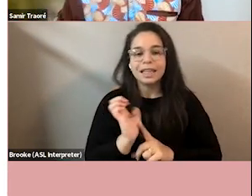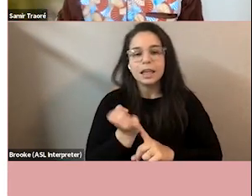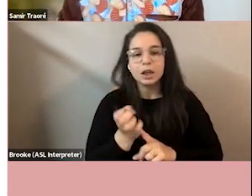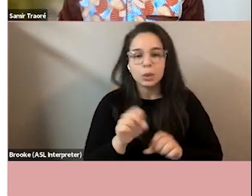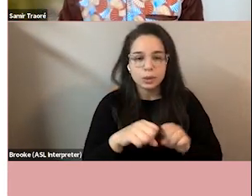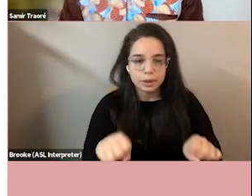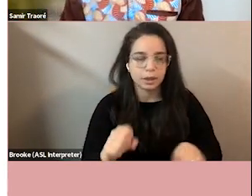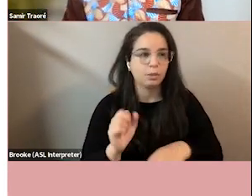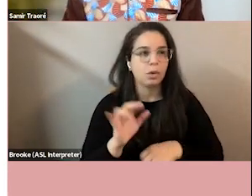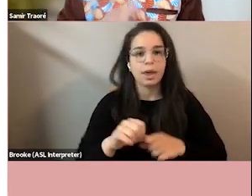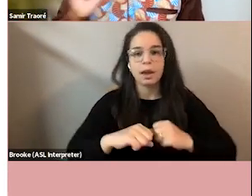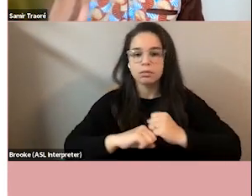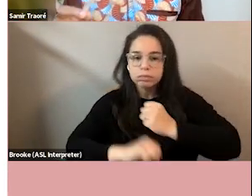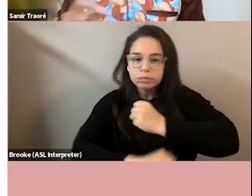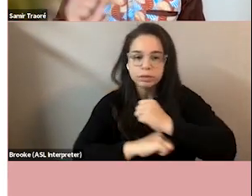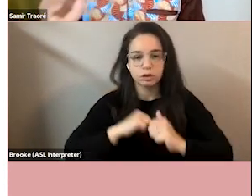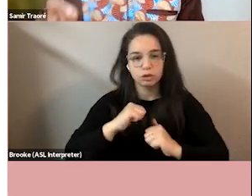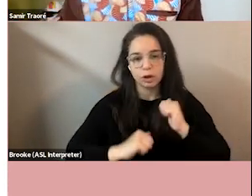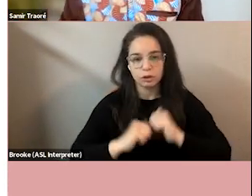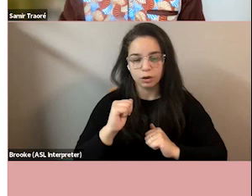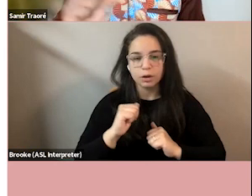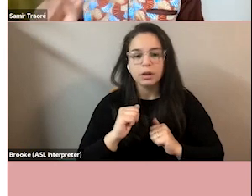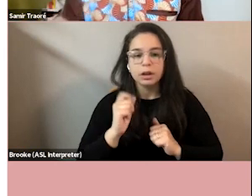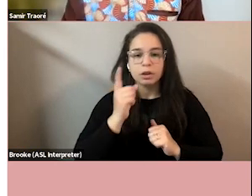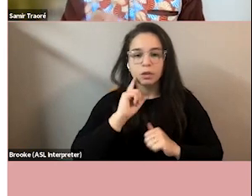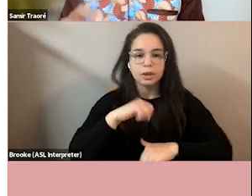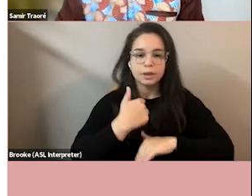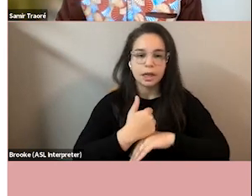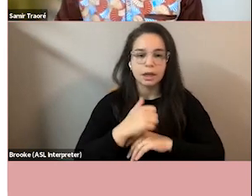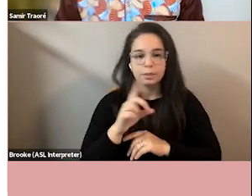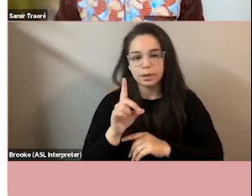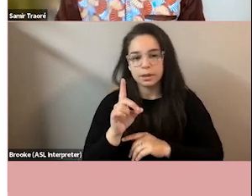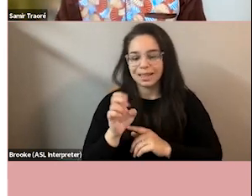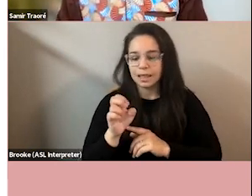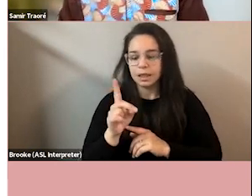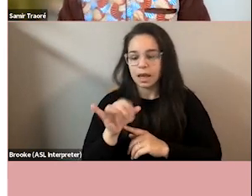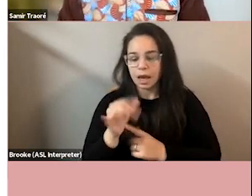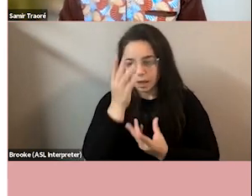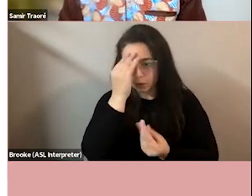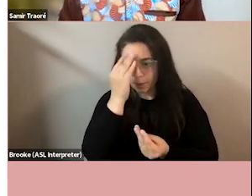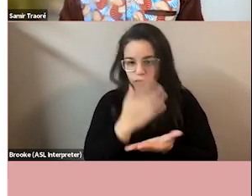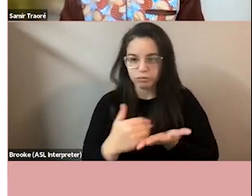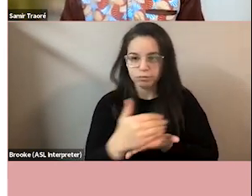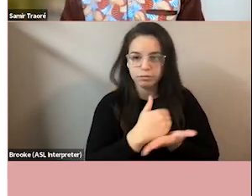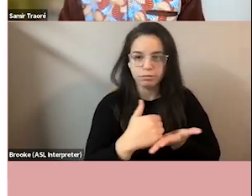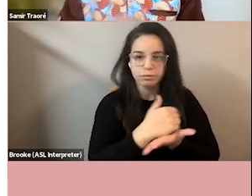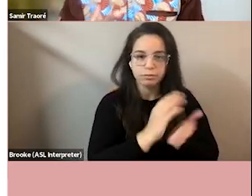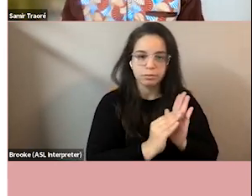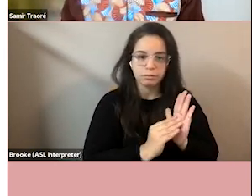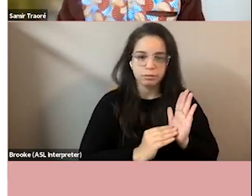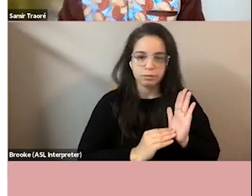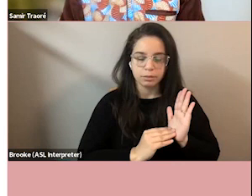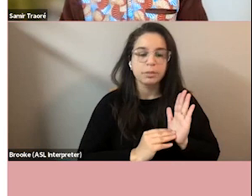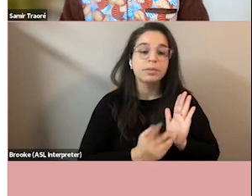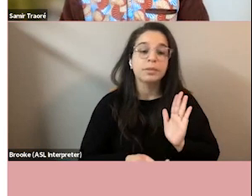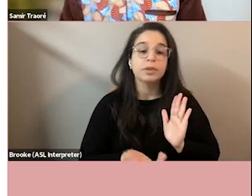structure for uh administer data administration and governance pertaining to edi data so um the intention